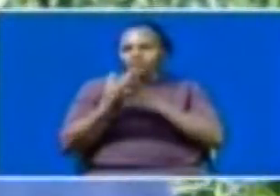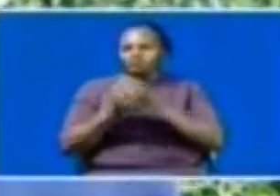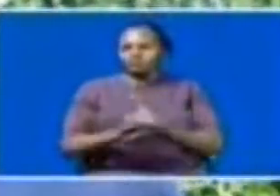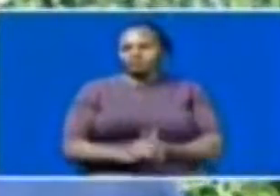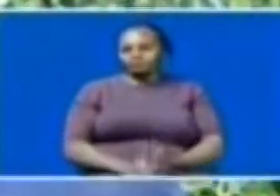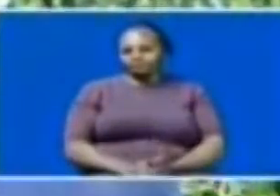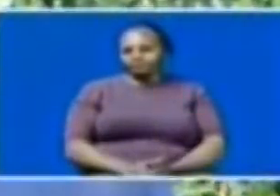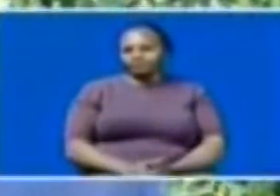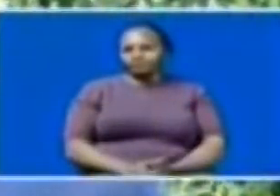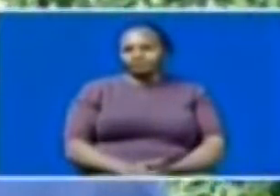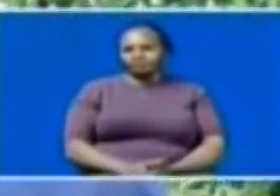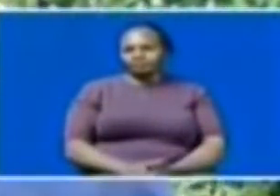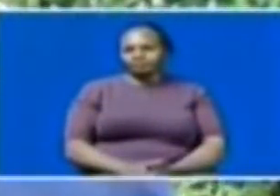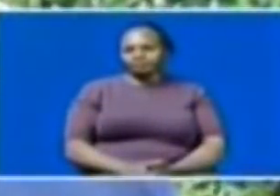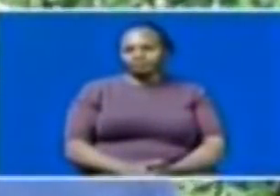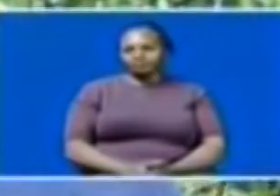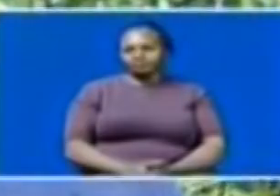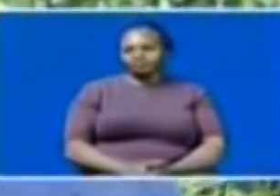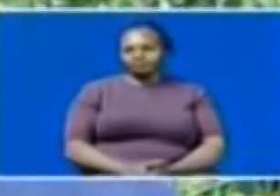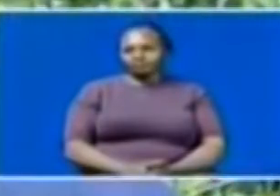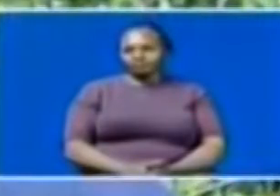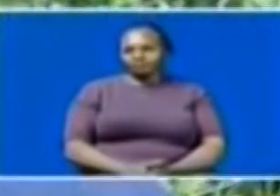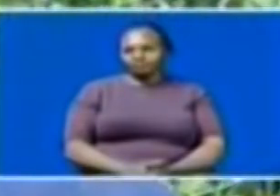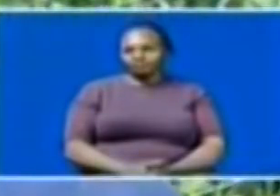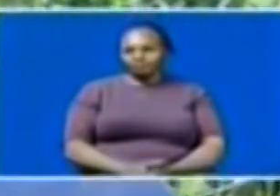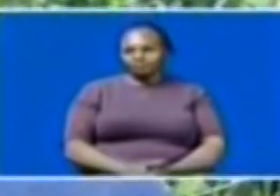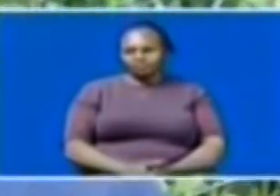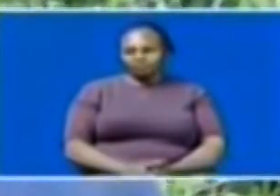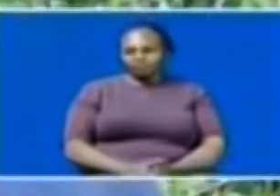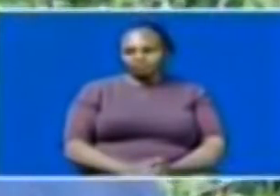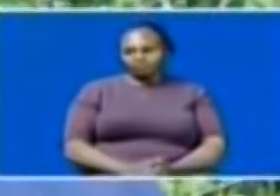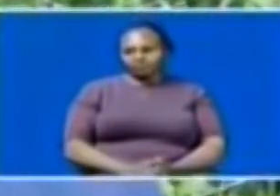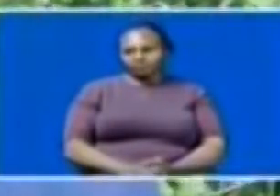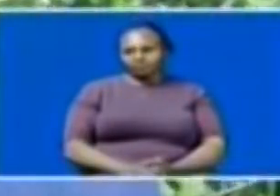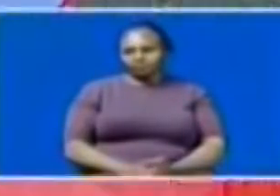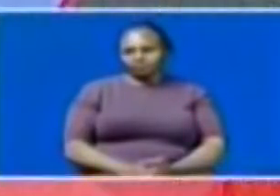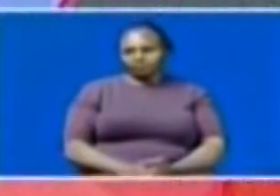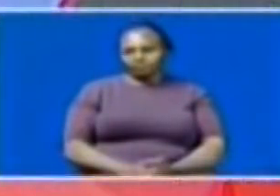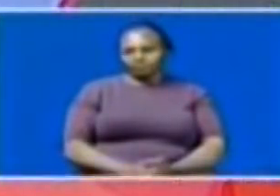Namaswa, KTN News, Gator Area, Kipipiri constituency, Nyandarwa County.